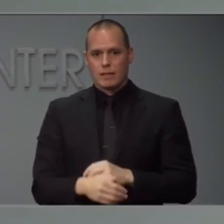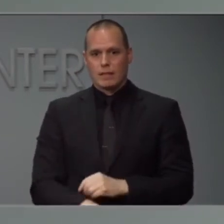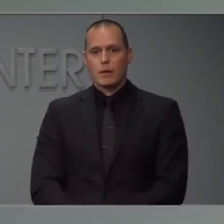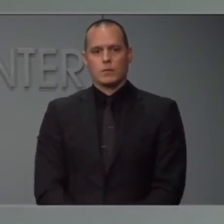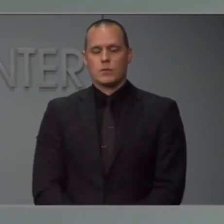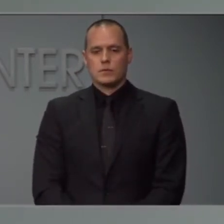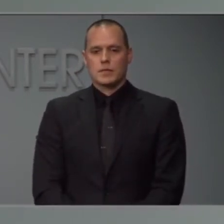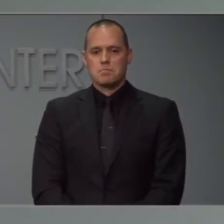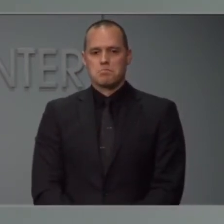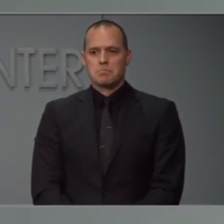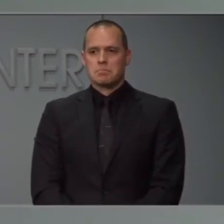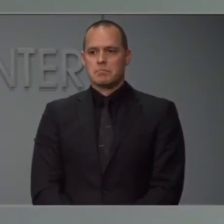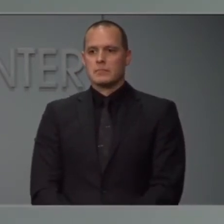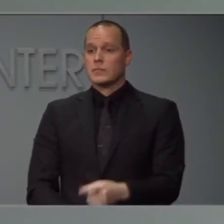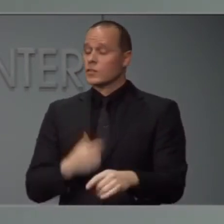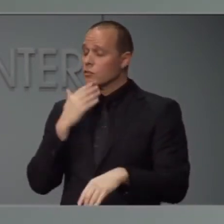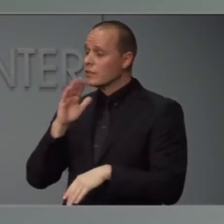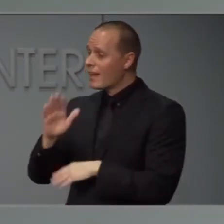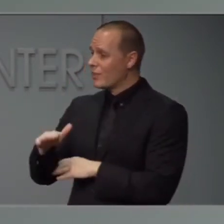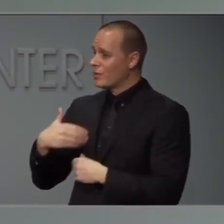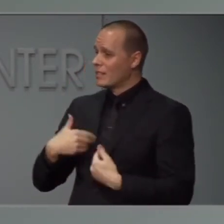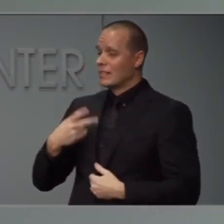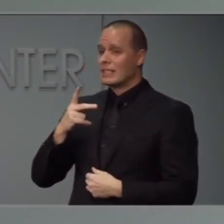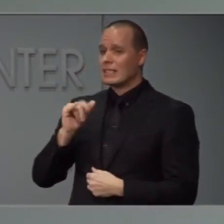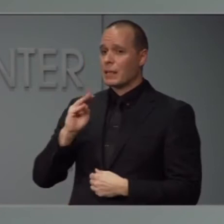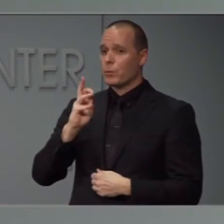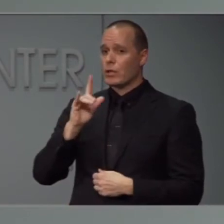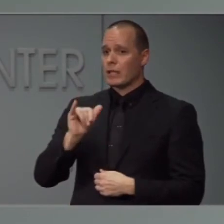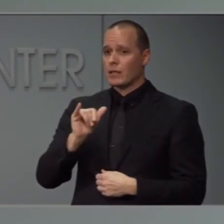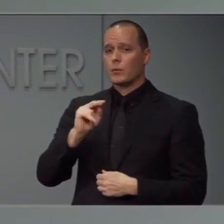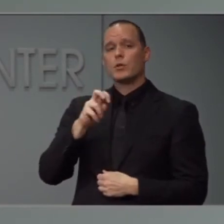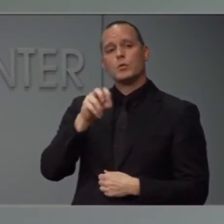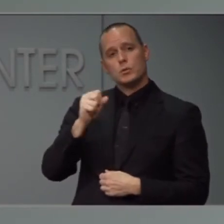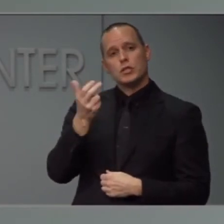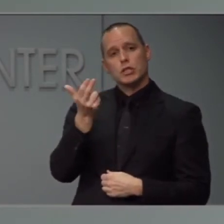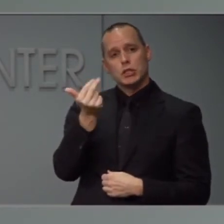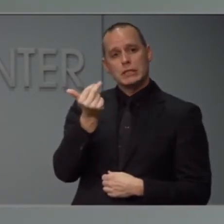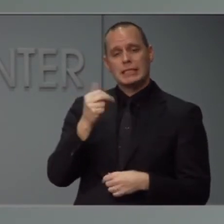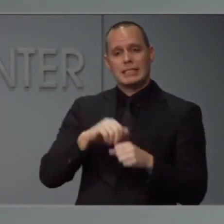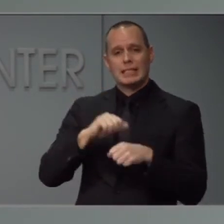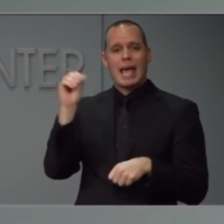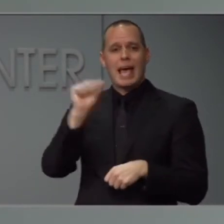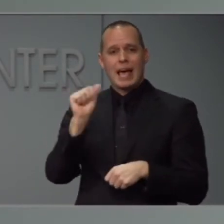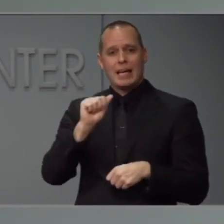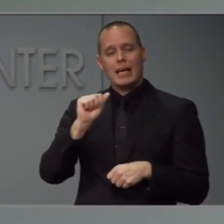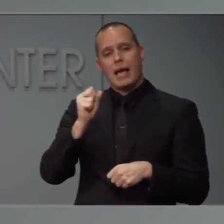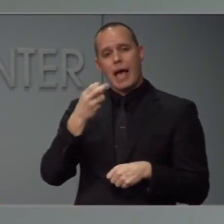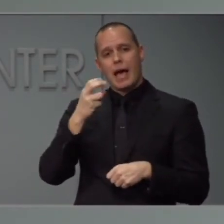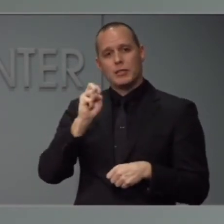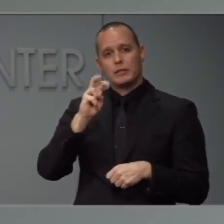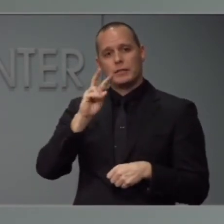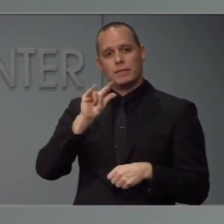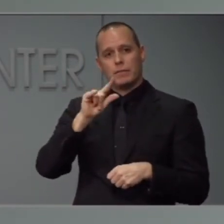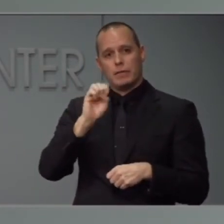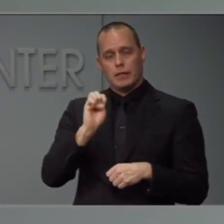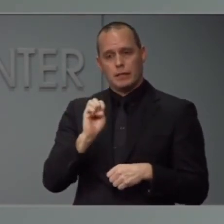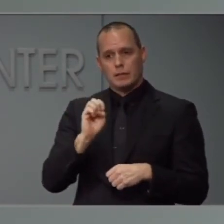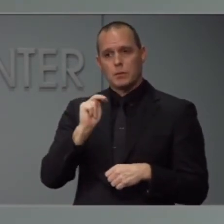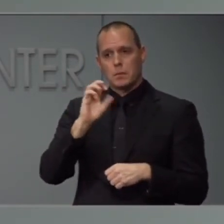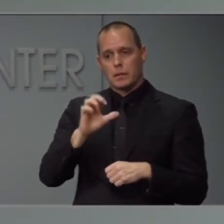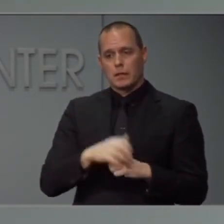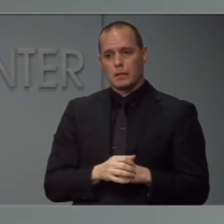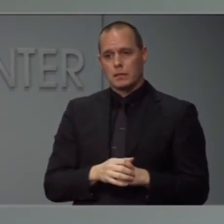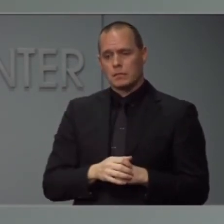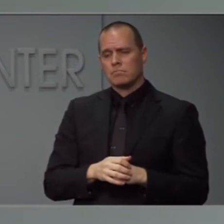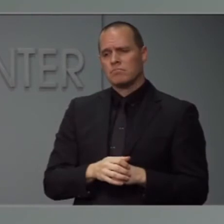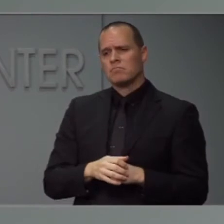Good afternoon, Dr. Cohen. This is Kimberly King with News 13 in Asheville. Can you give us any